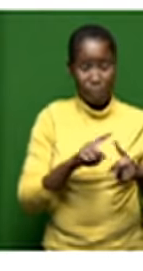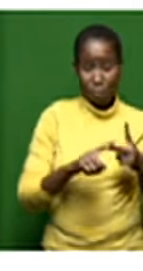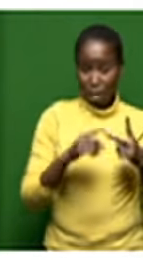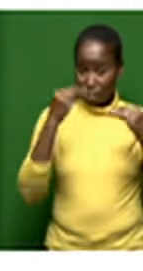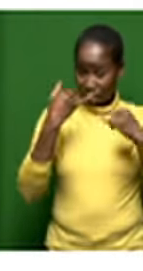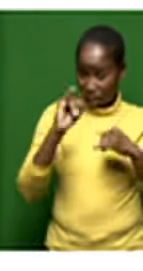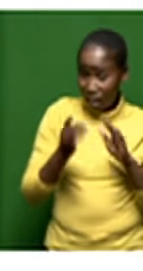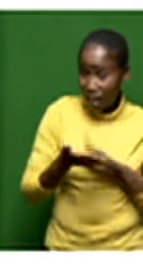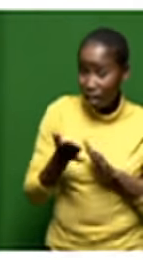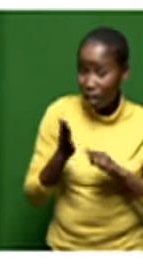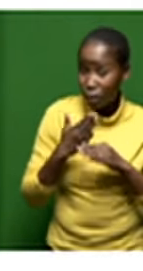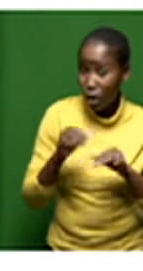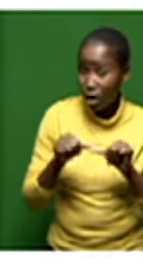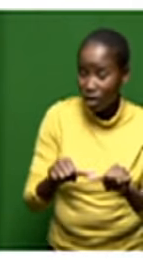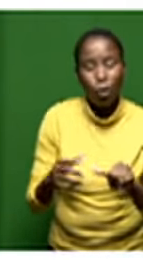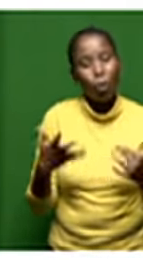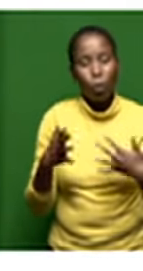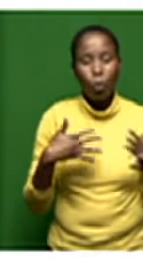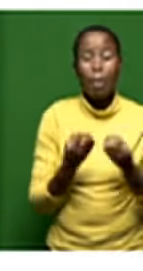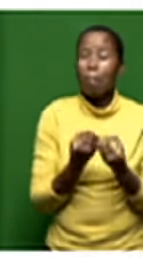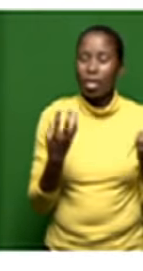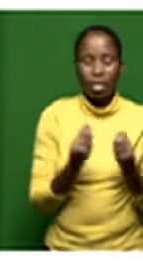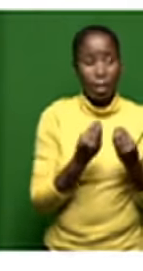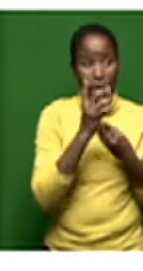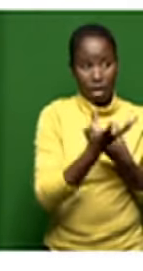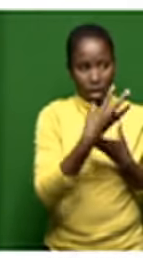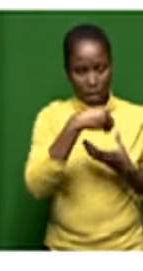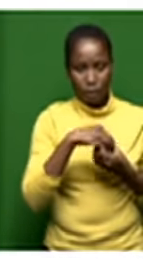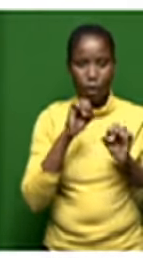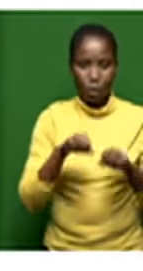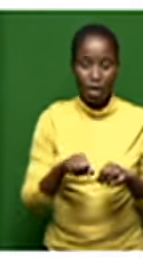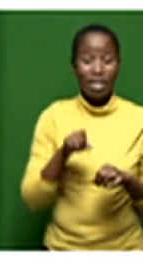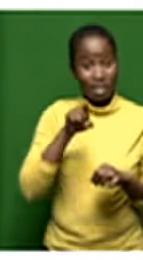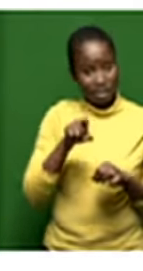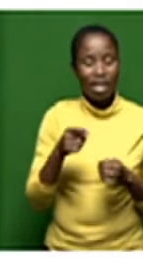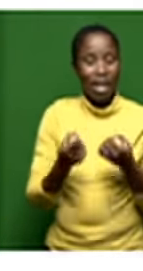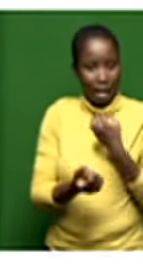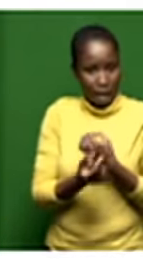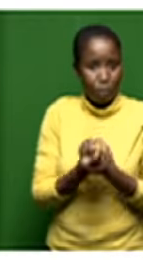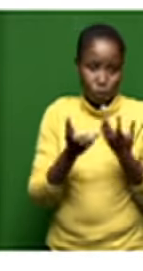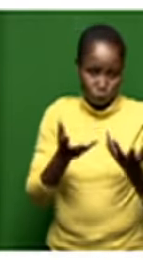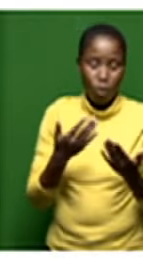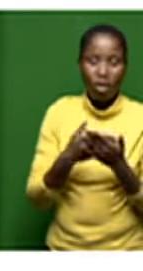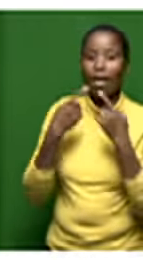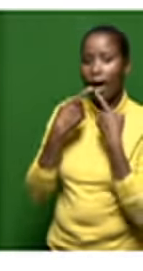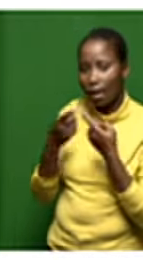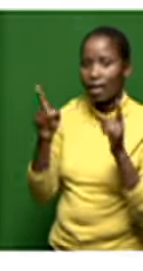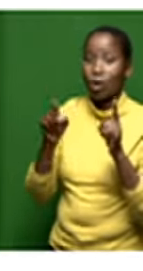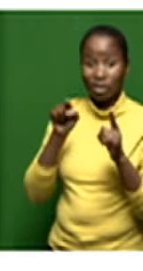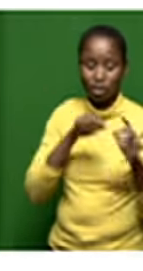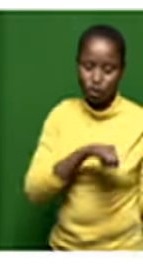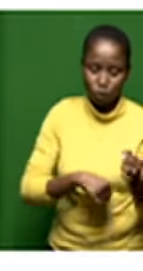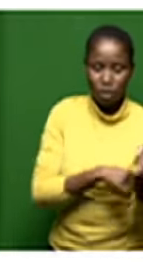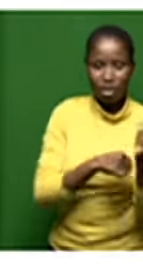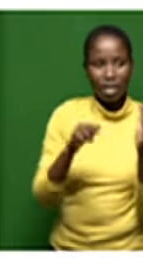is it something that they want to get involved in so the due diligence came subsequent to the announcement of this potential strategic